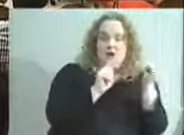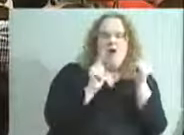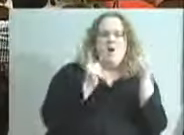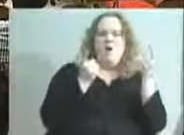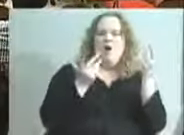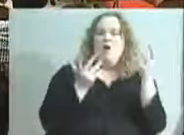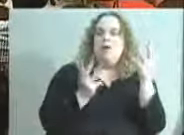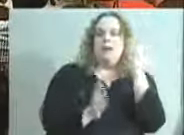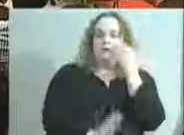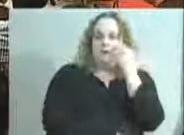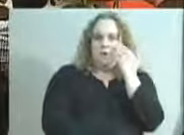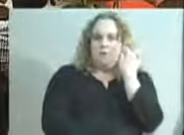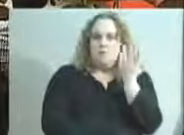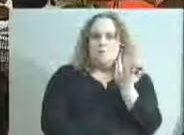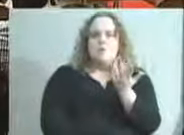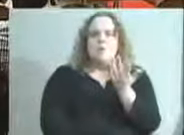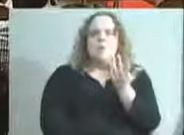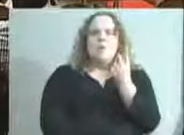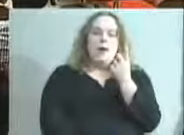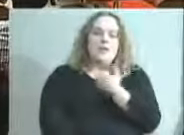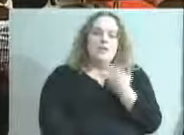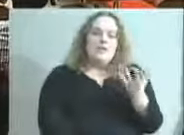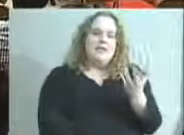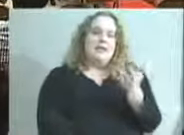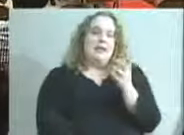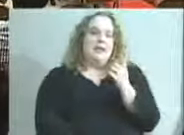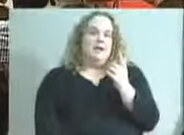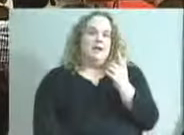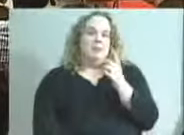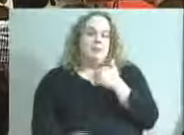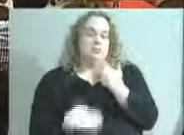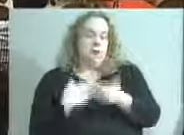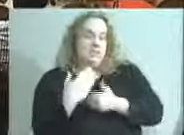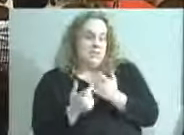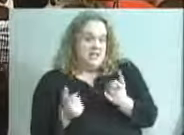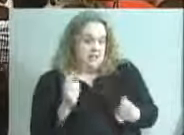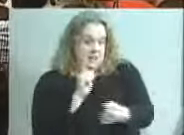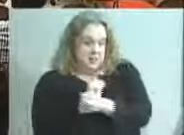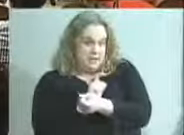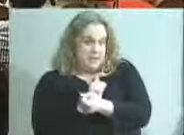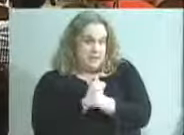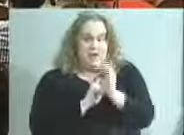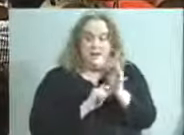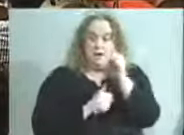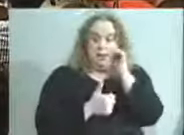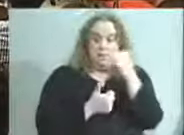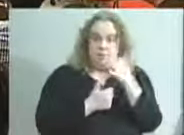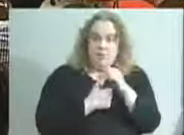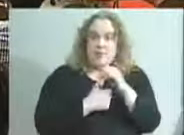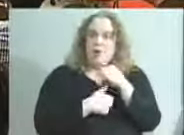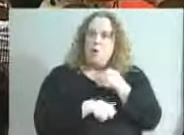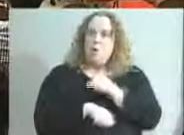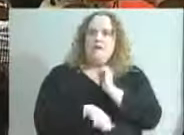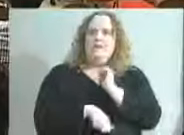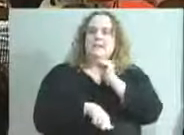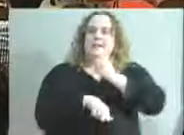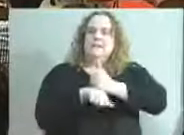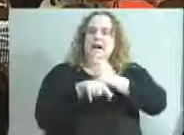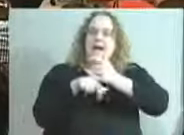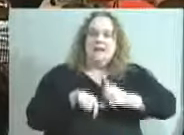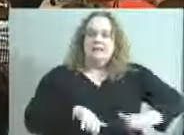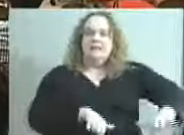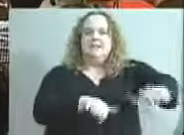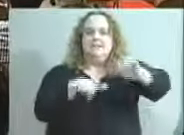process changes that we made and voted on, remember, was a kind of a set of standards for the reporting